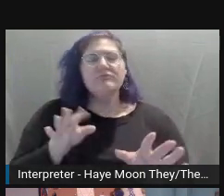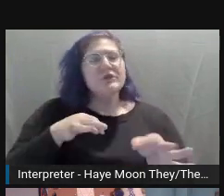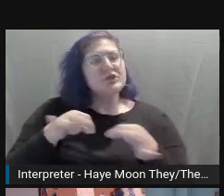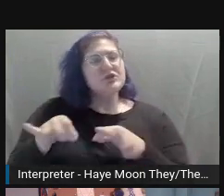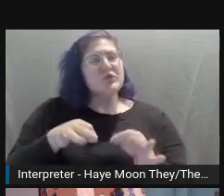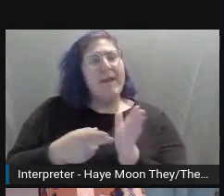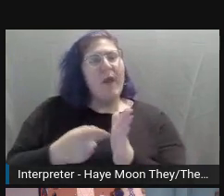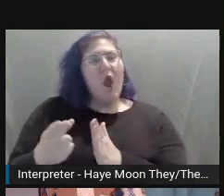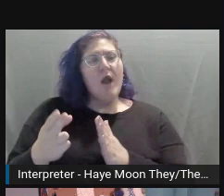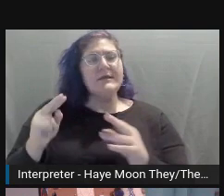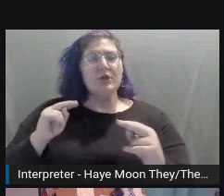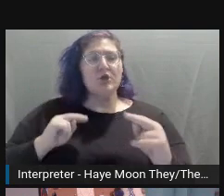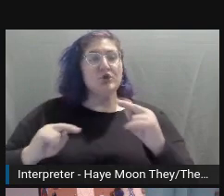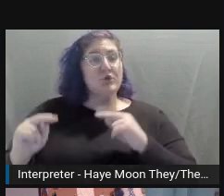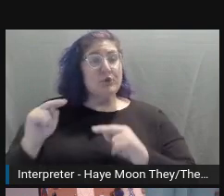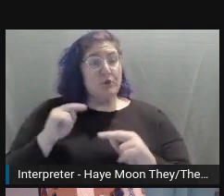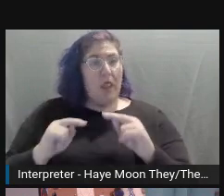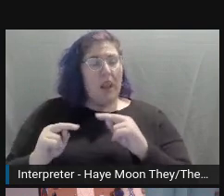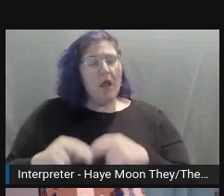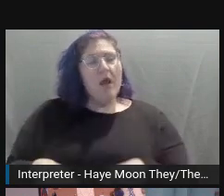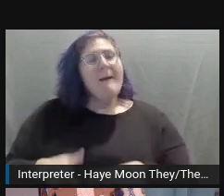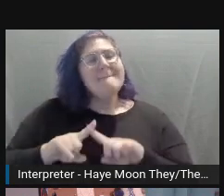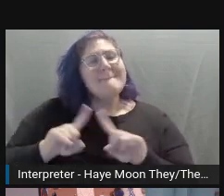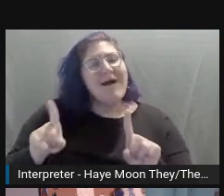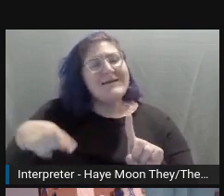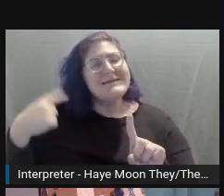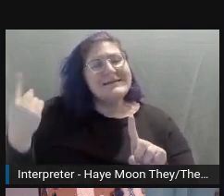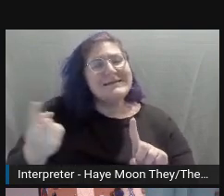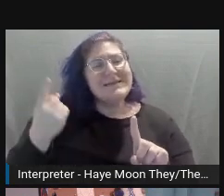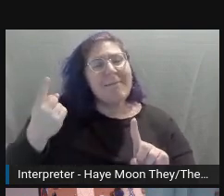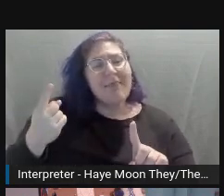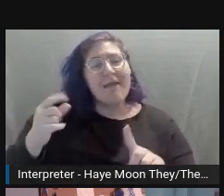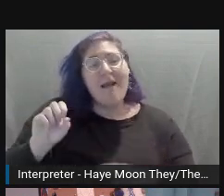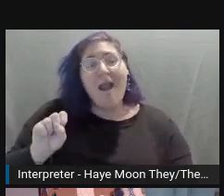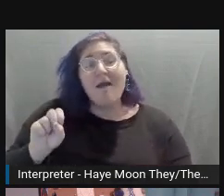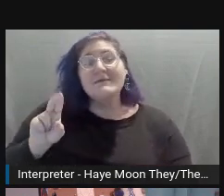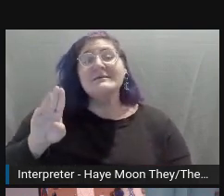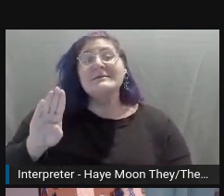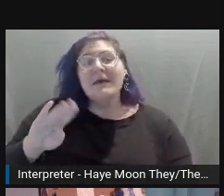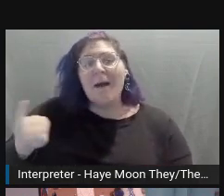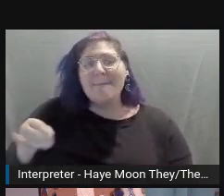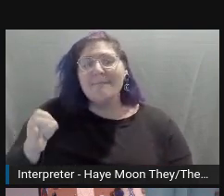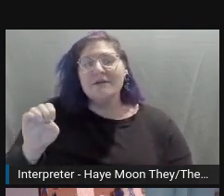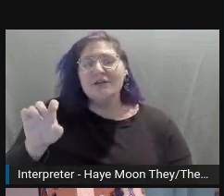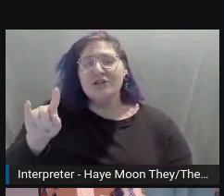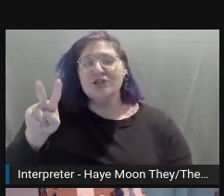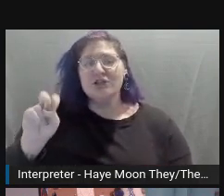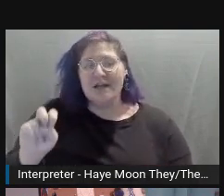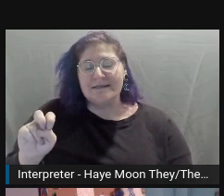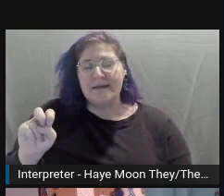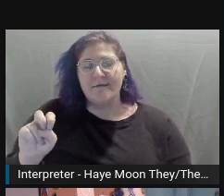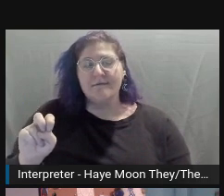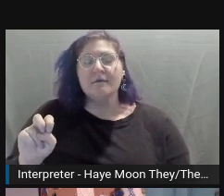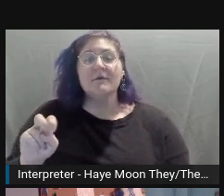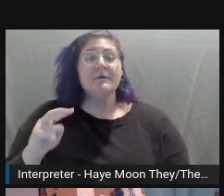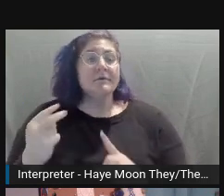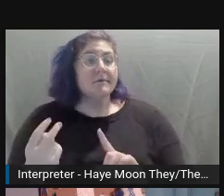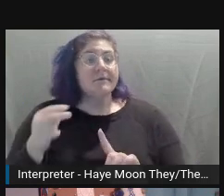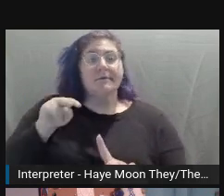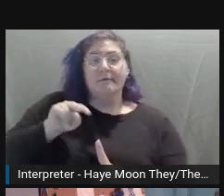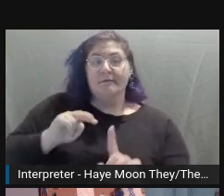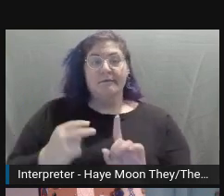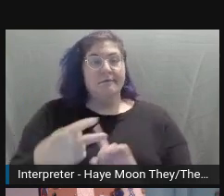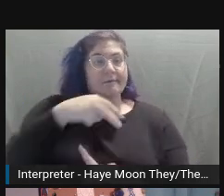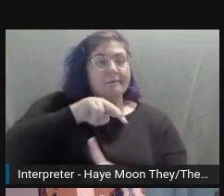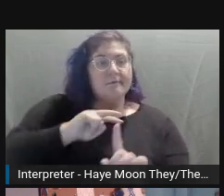Subjective options are things like paintings, food, and animals. These photos are usually intended to evoke a feeling, and it will depend on the alt